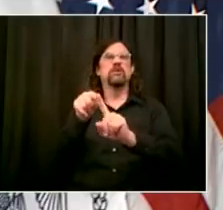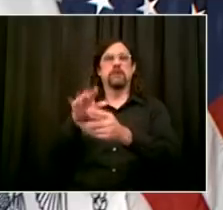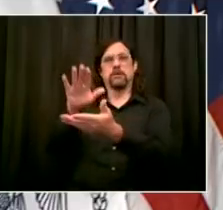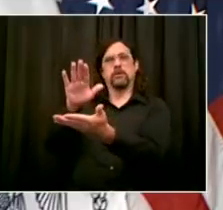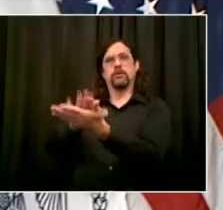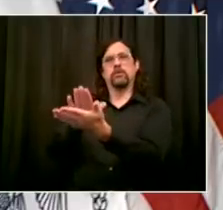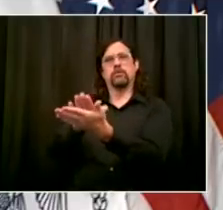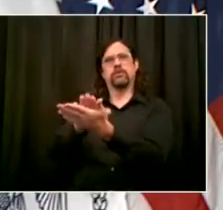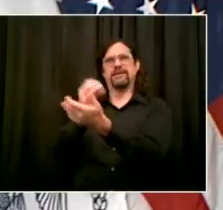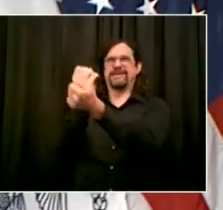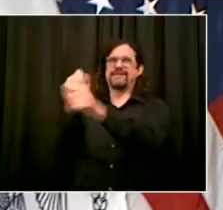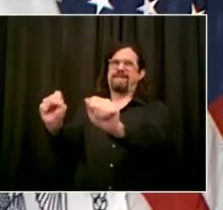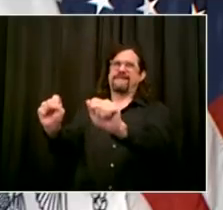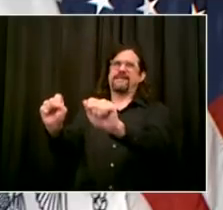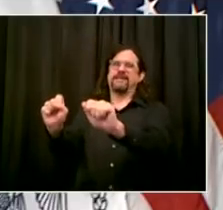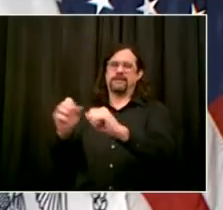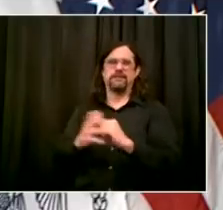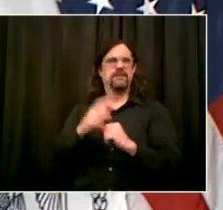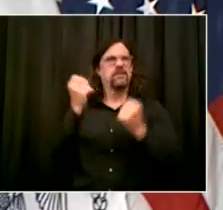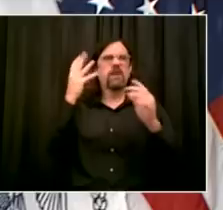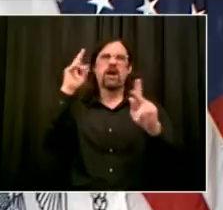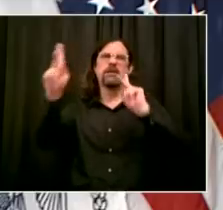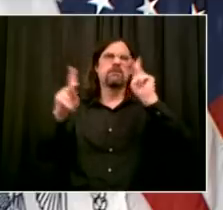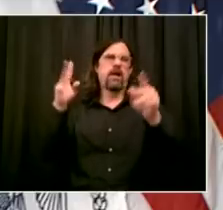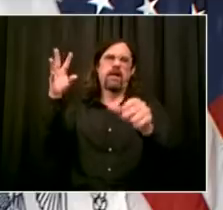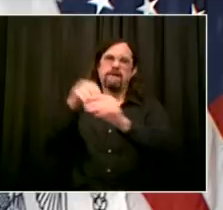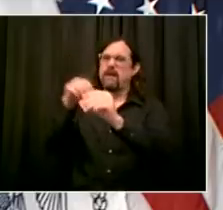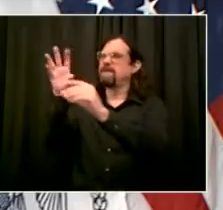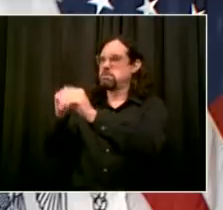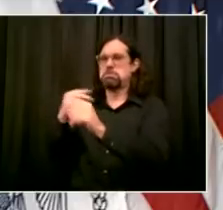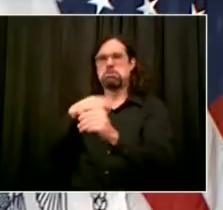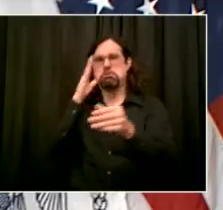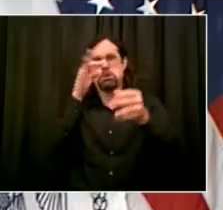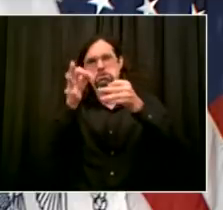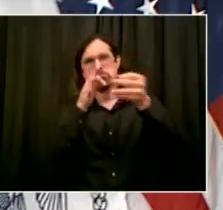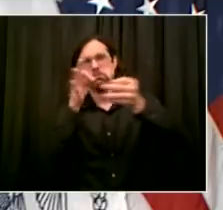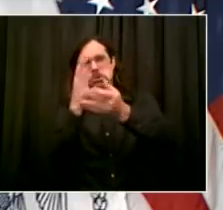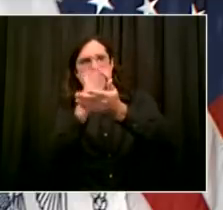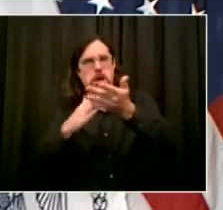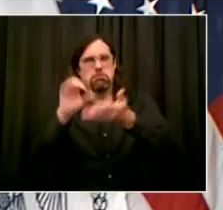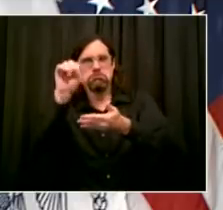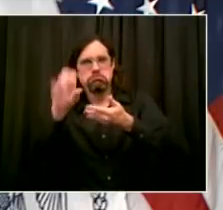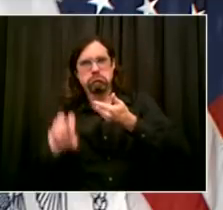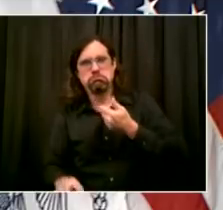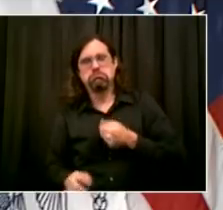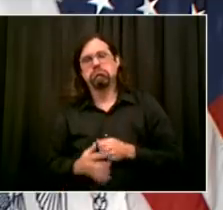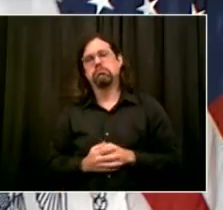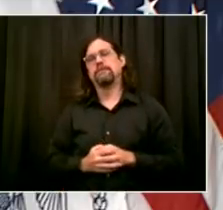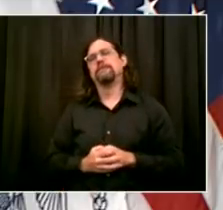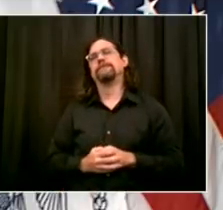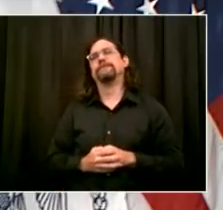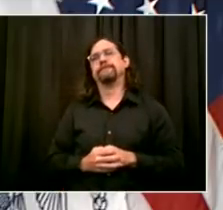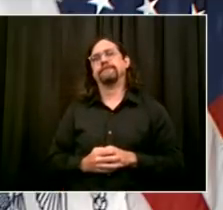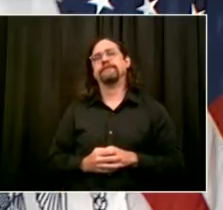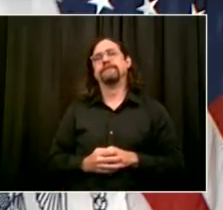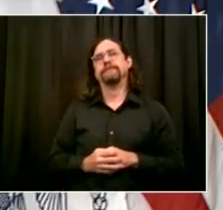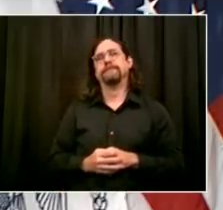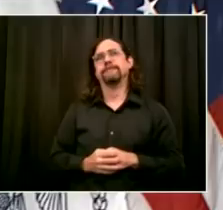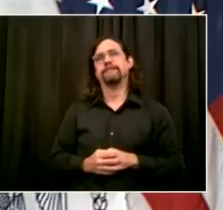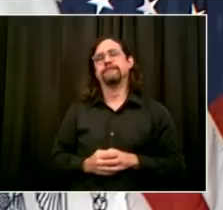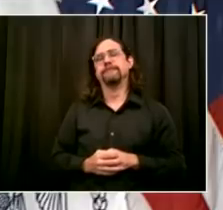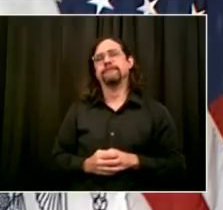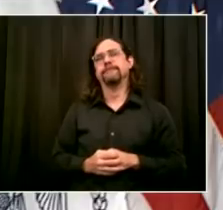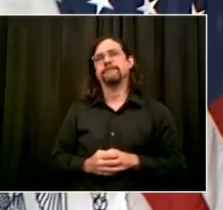So as everyone knows, throughout this whole crisis, what's been the key to fighting back the disease?